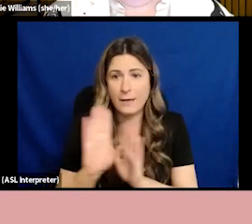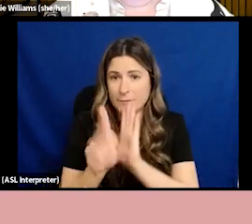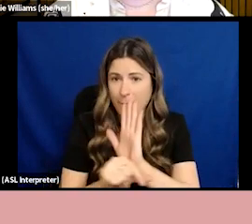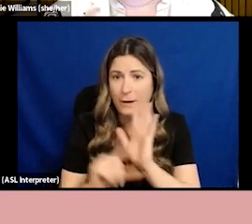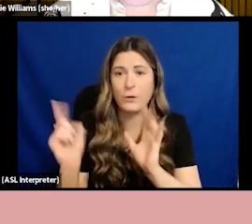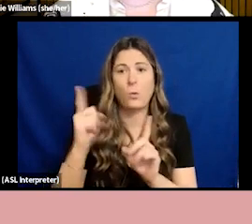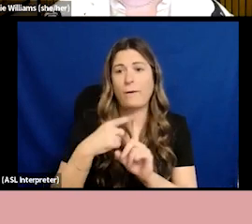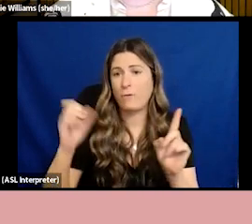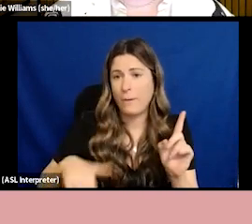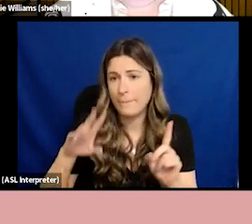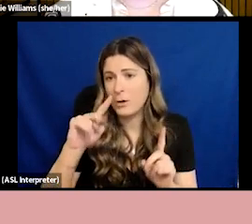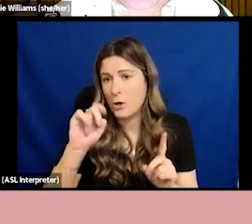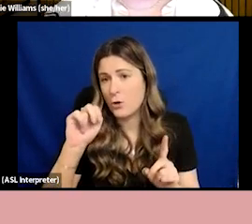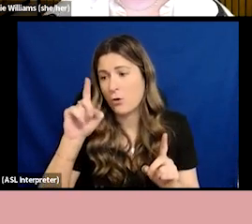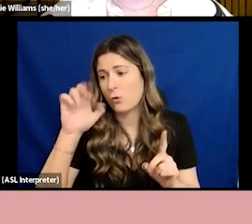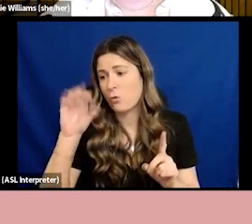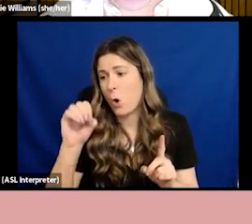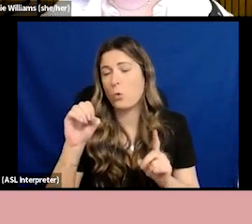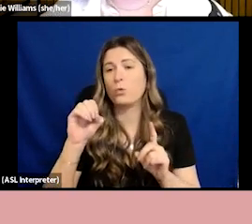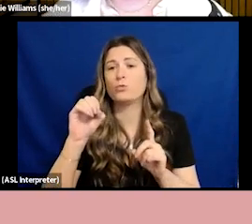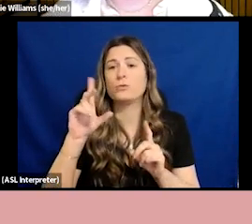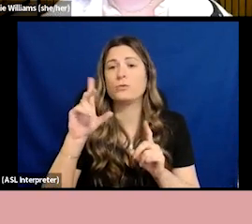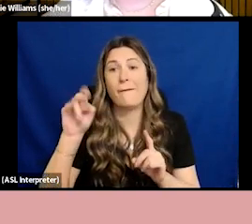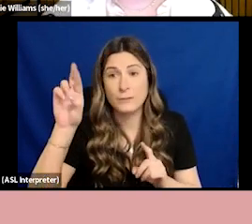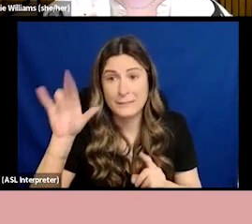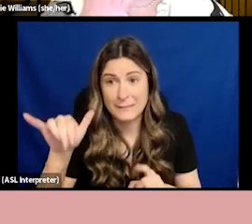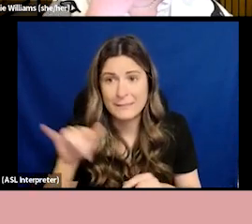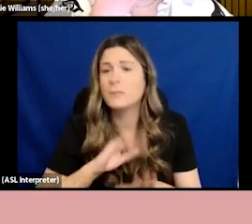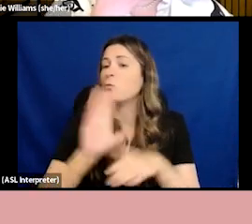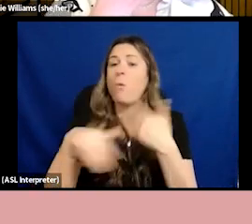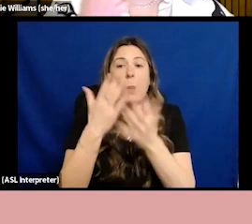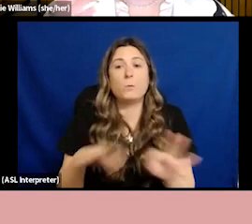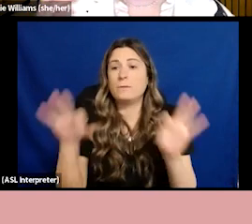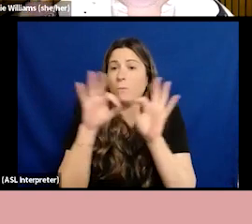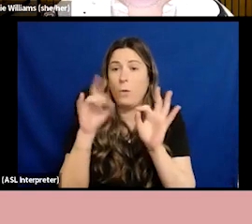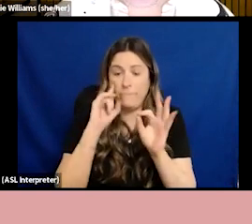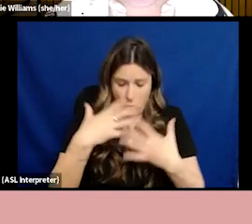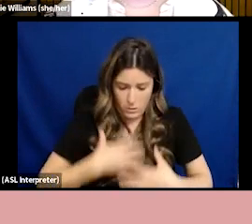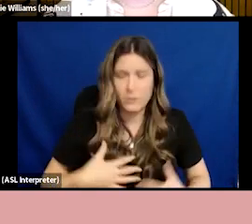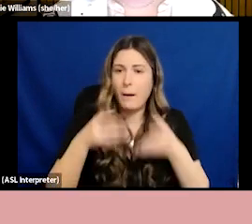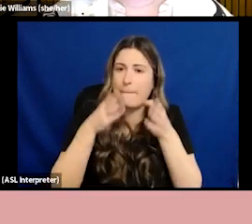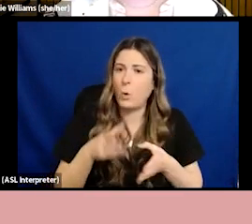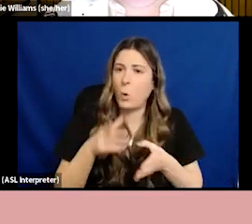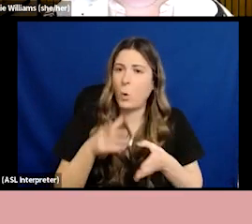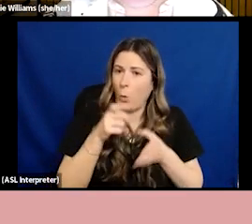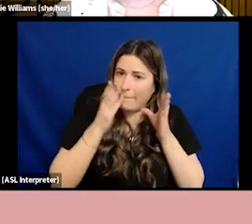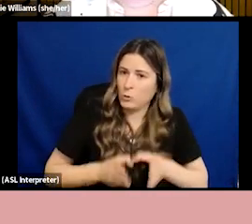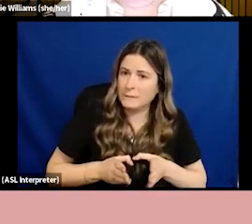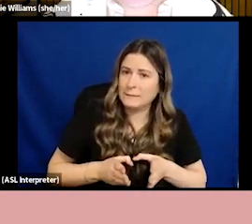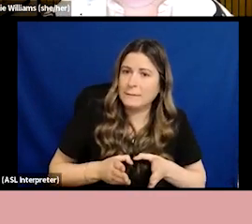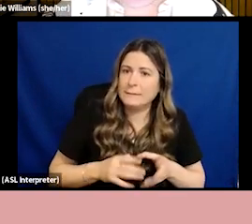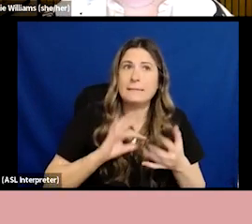to everyone's identity identity and to the ways that society treats them. And in our society there are some